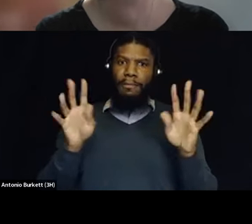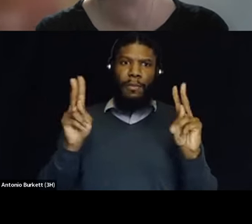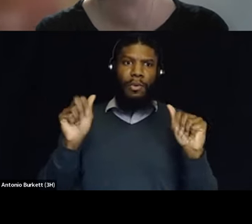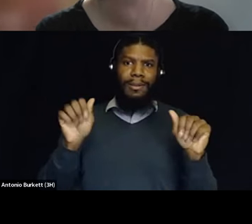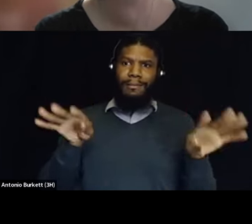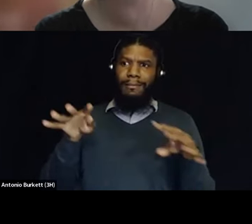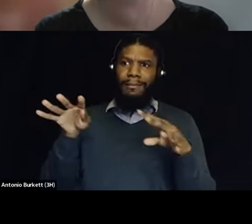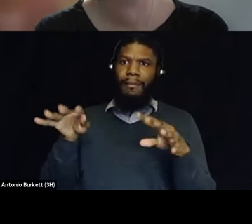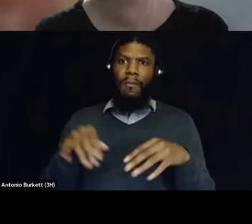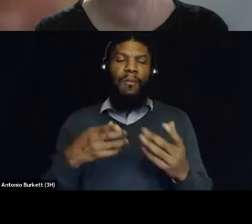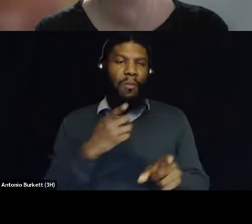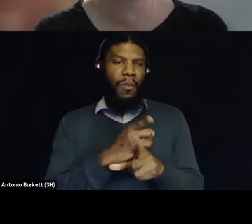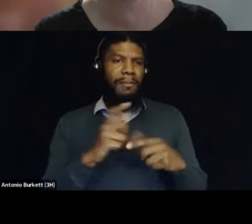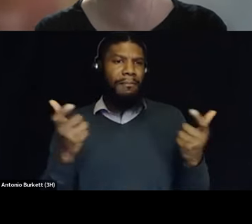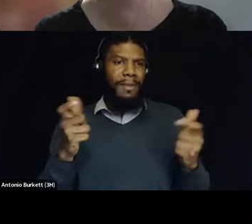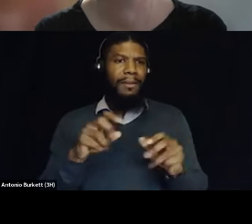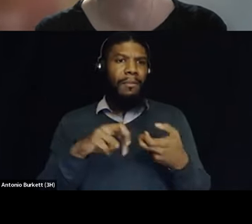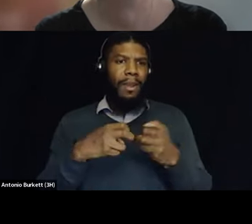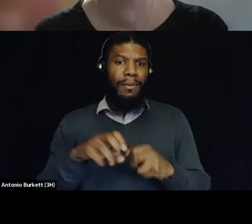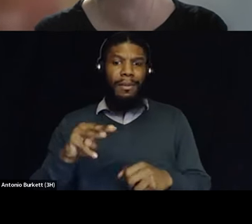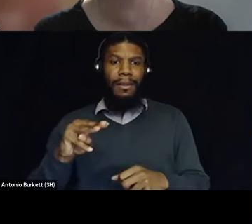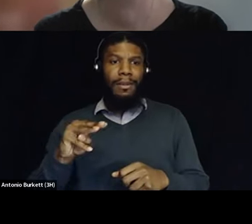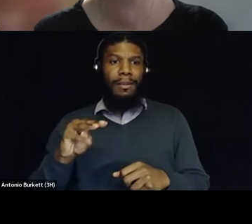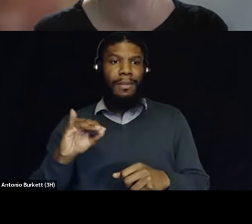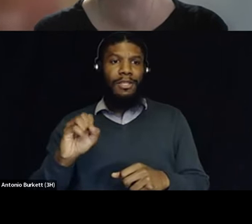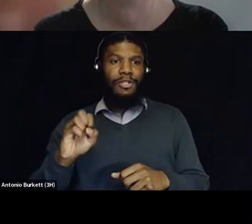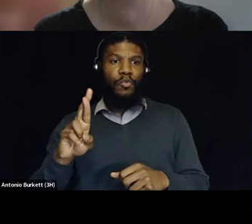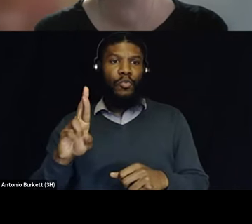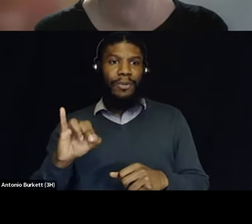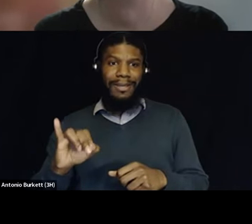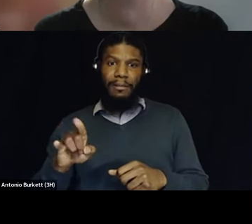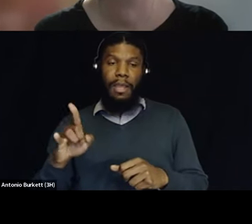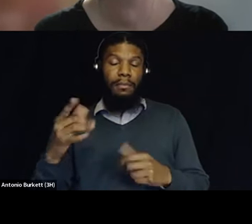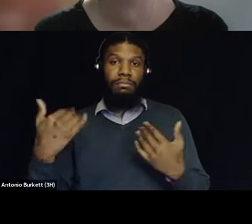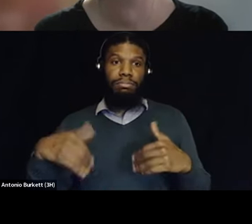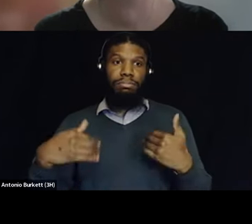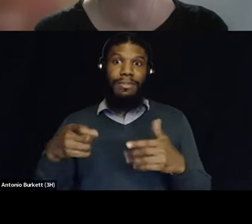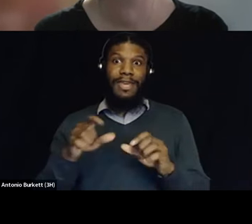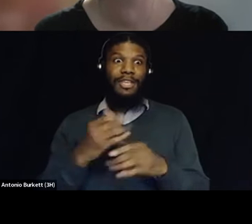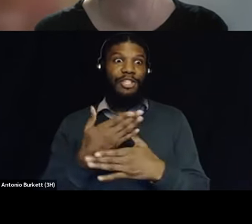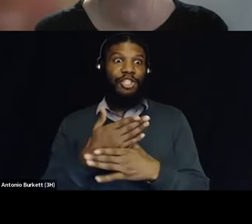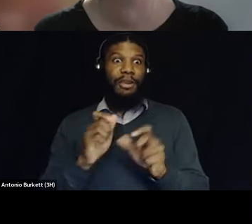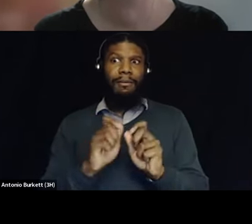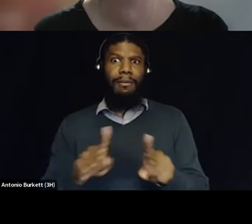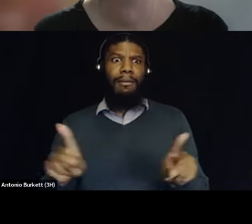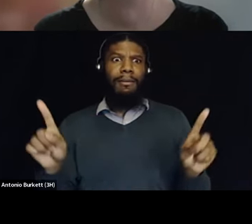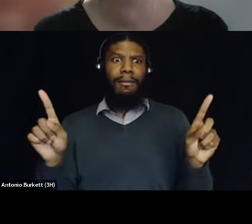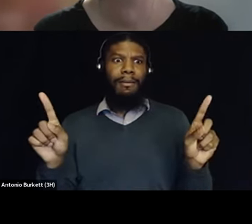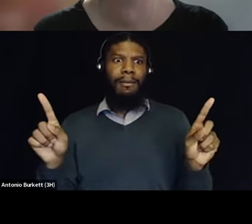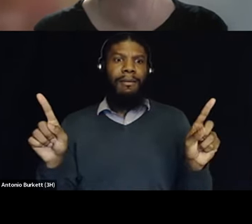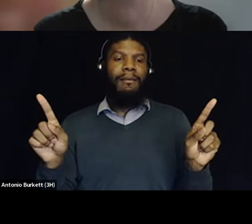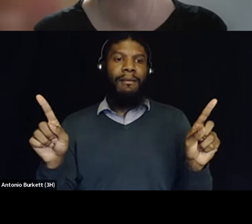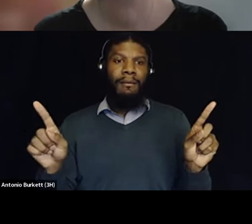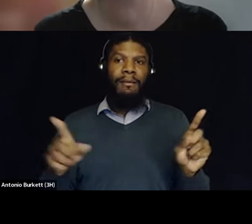was like the anomaly right that they actually shared it um and so yeah i think a lot of times it's you know like um